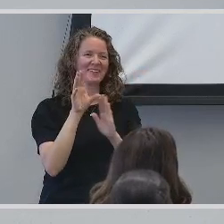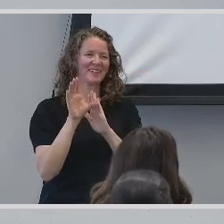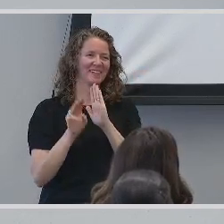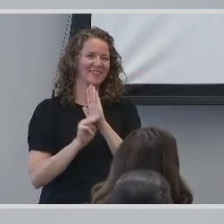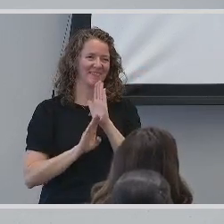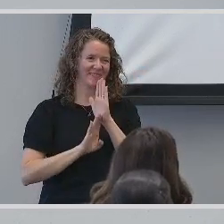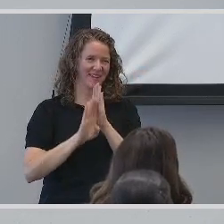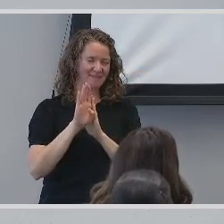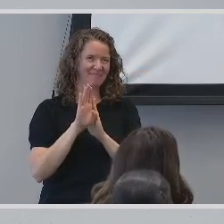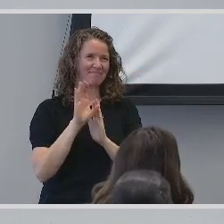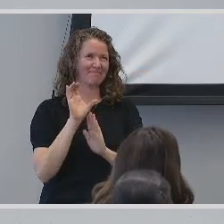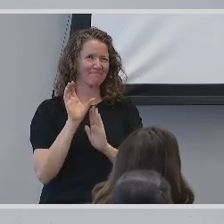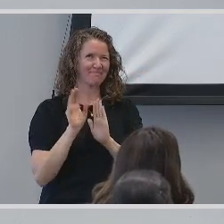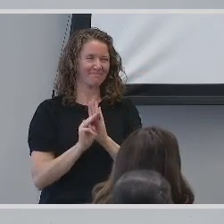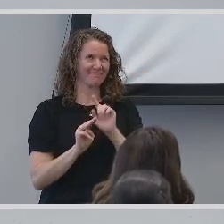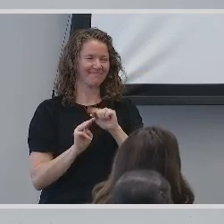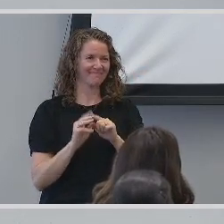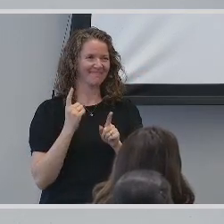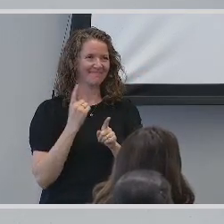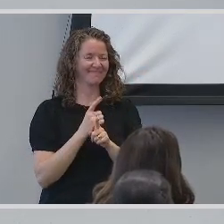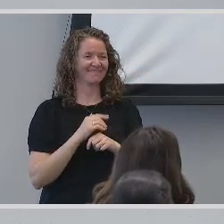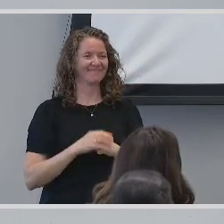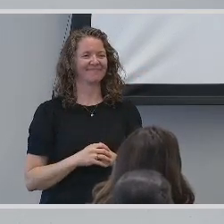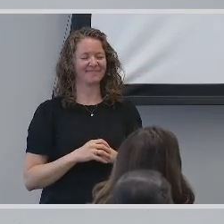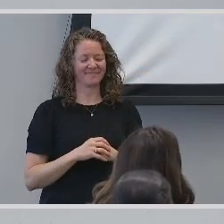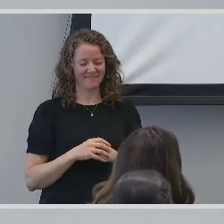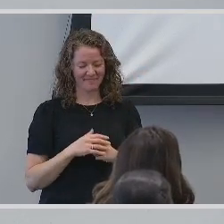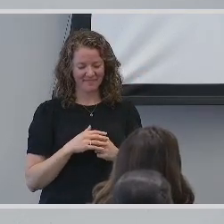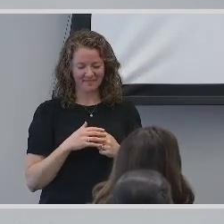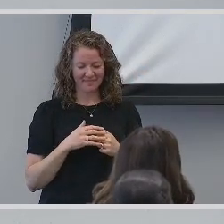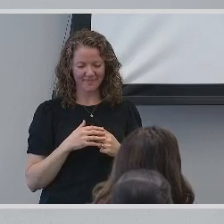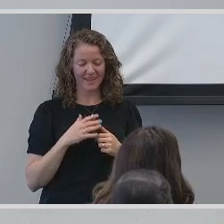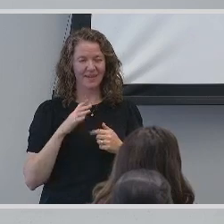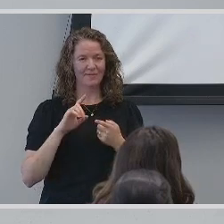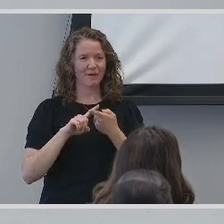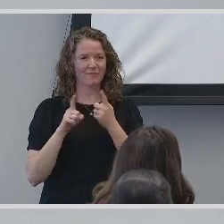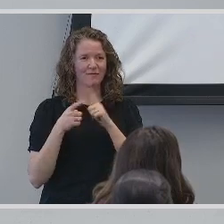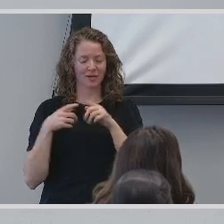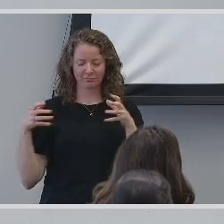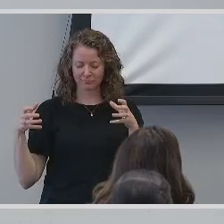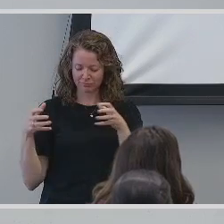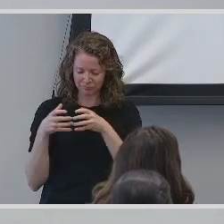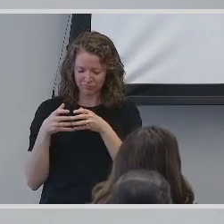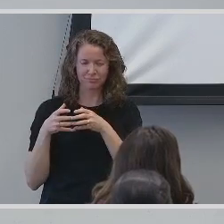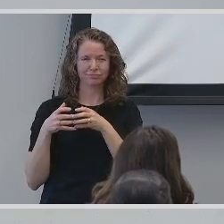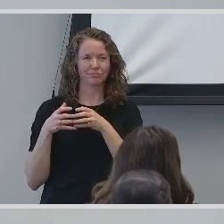During this time, formed strong bonds with a core group of friends who helped me